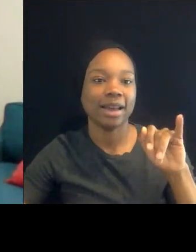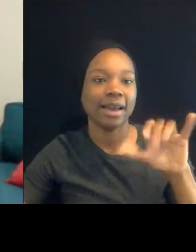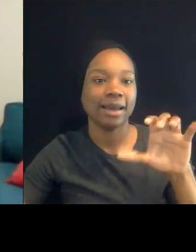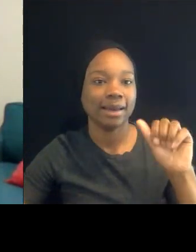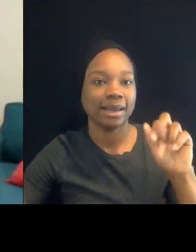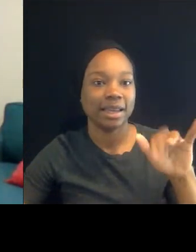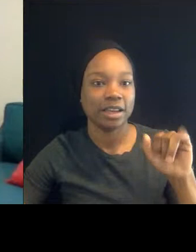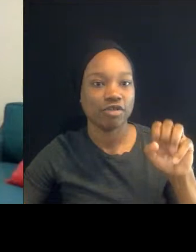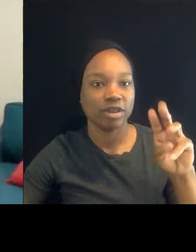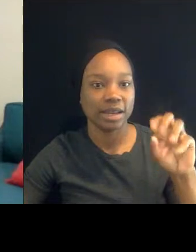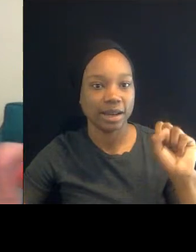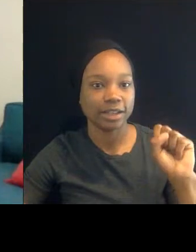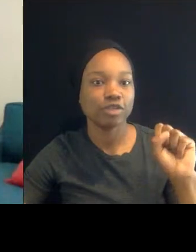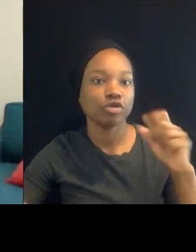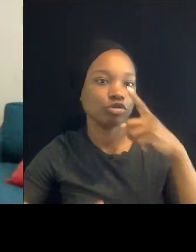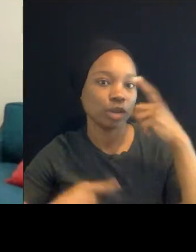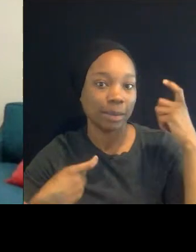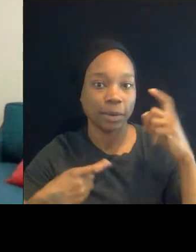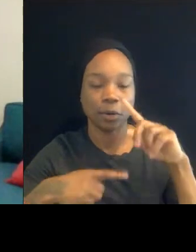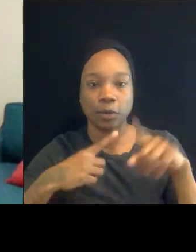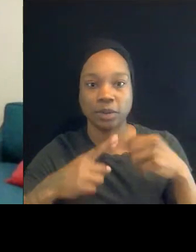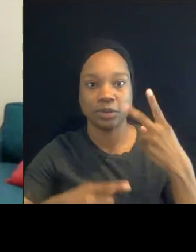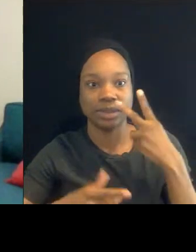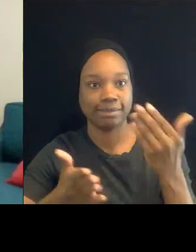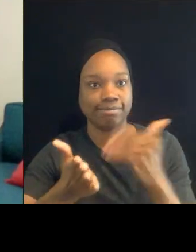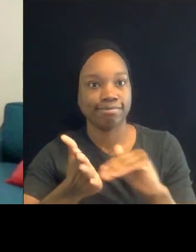repeatedly that is toxic, that is harmful.